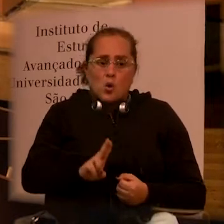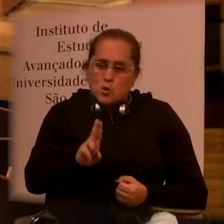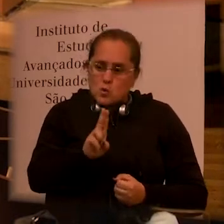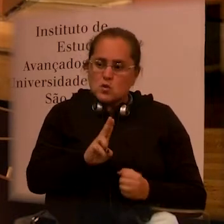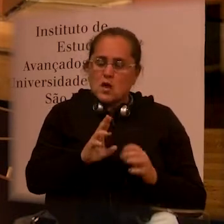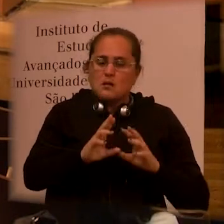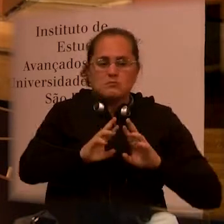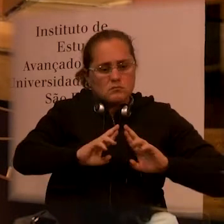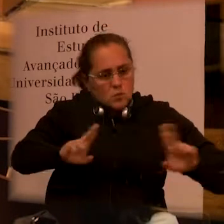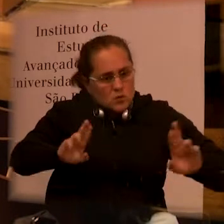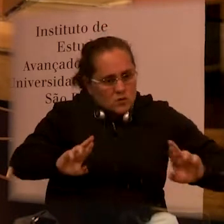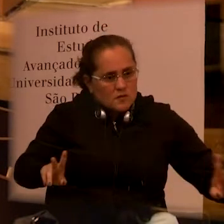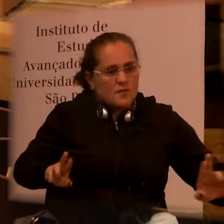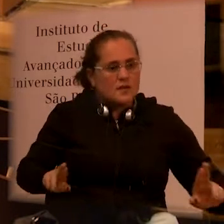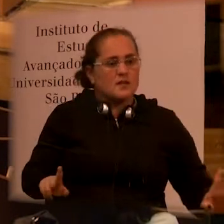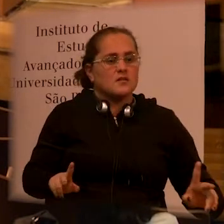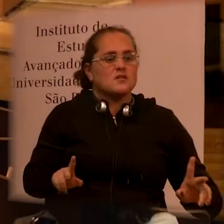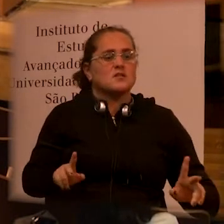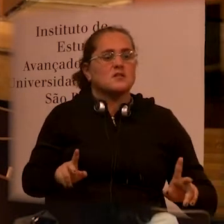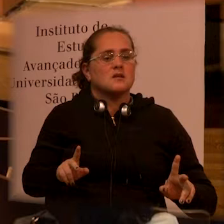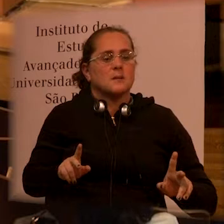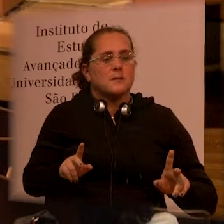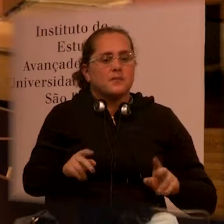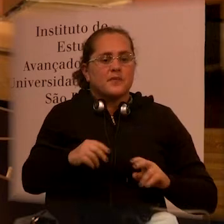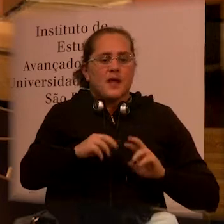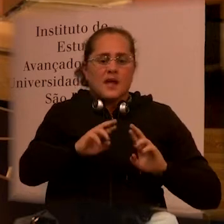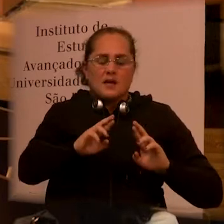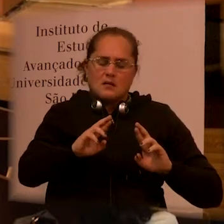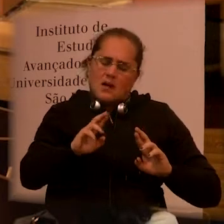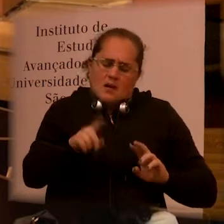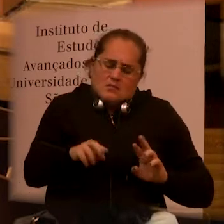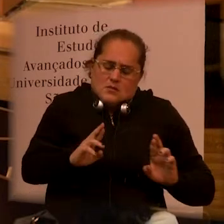And we have these different factors.